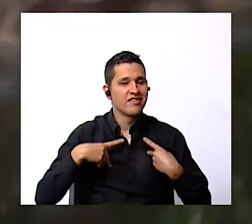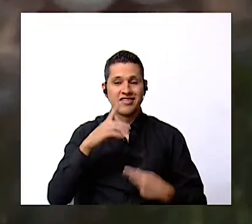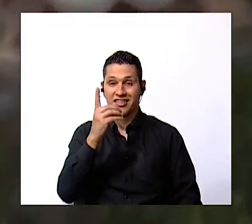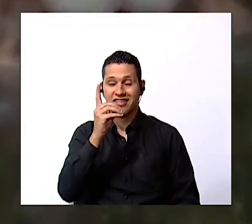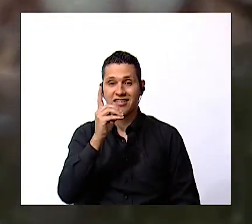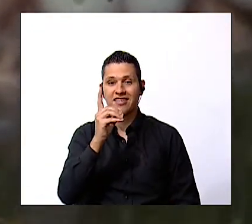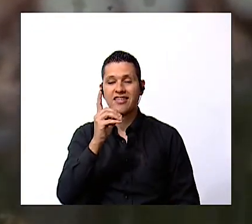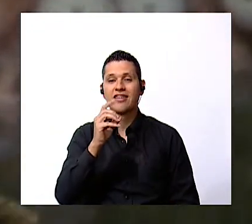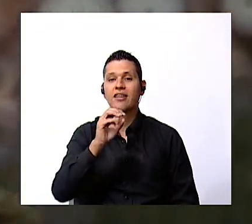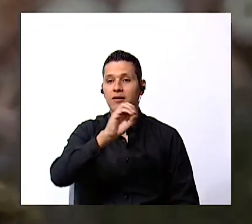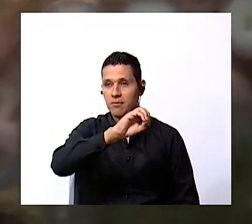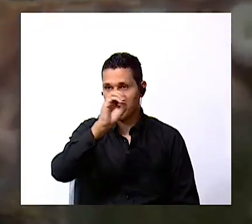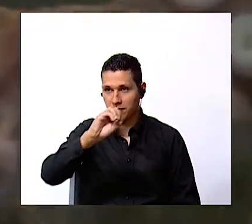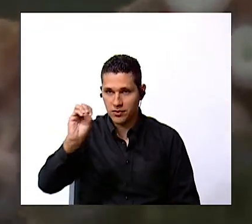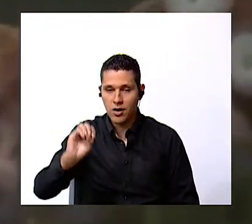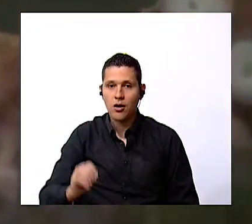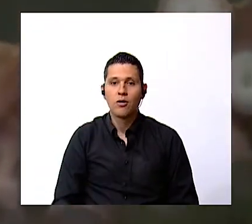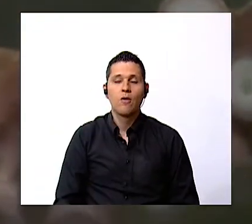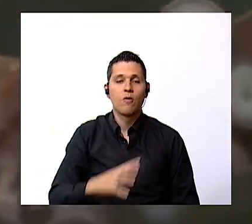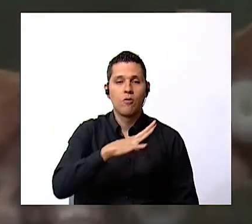sharks octopuses live in the ocean